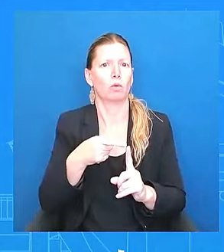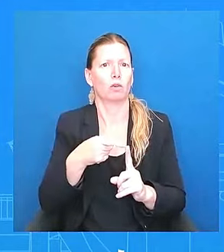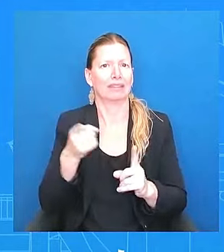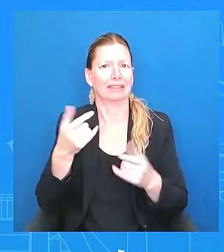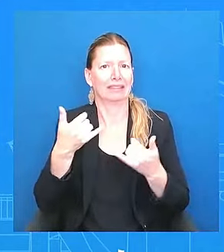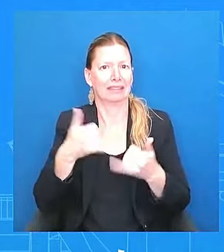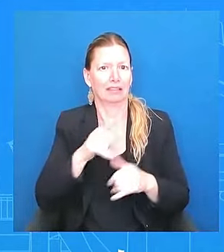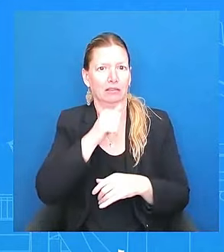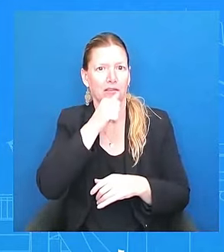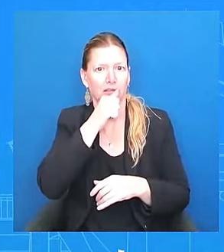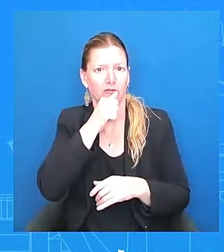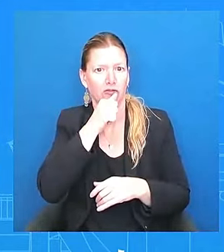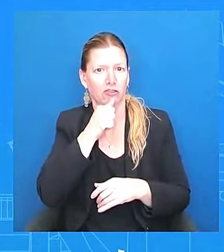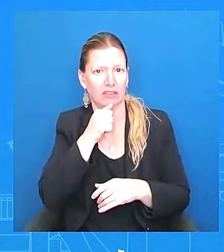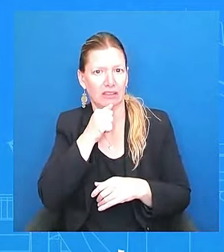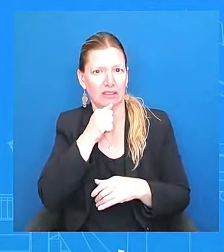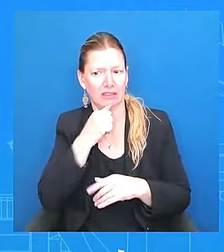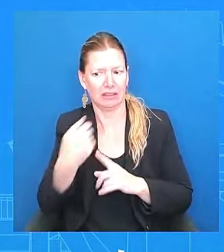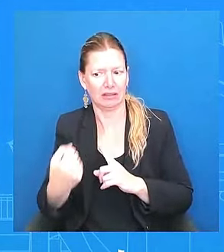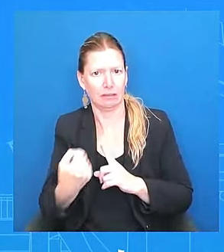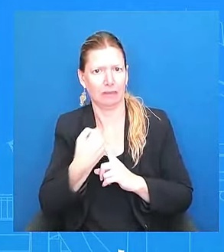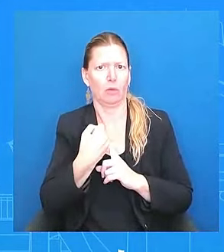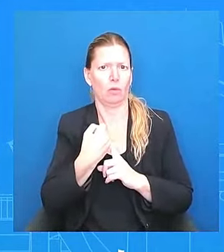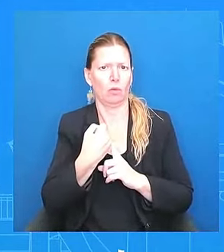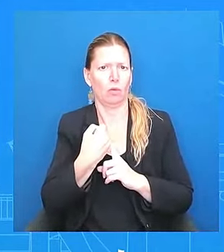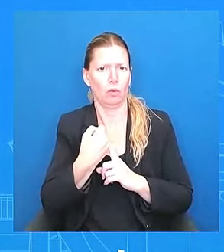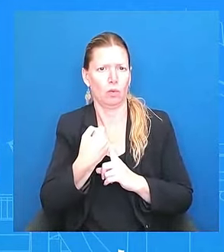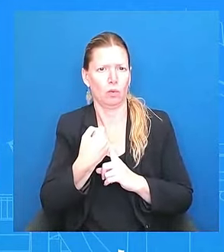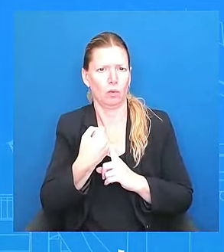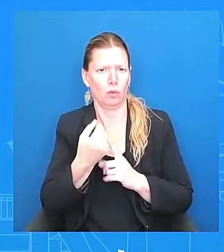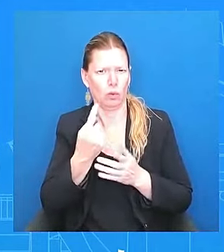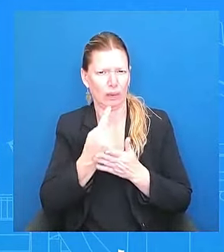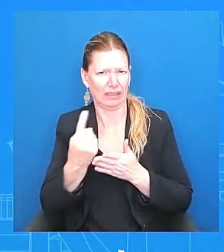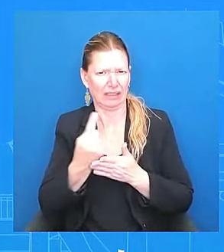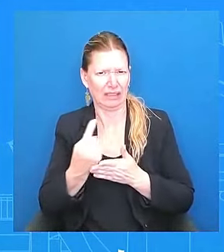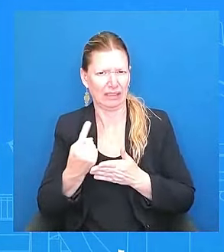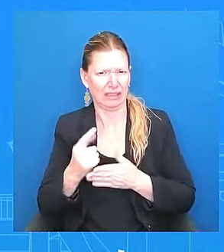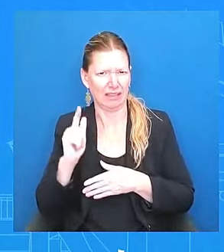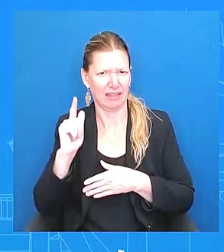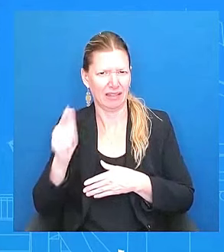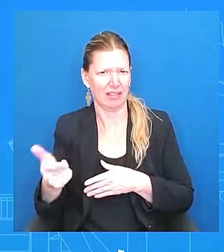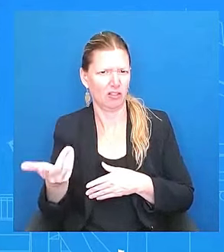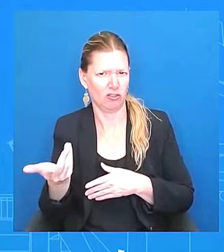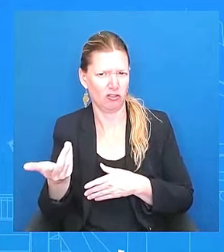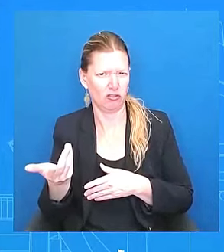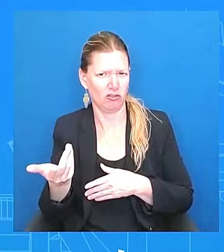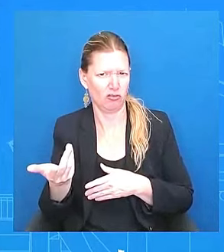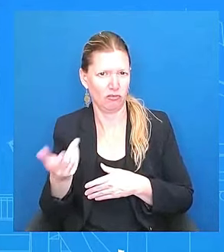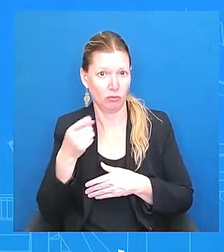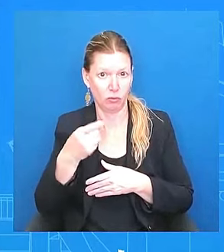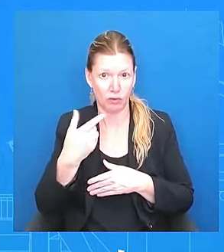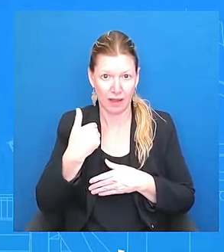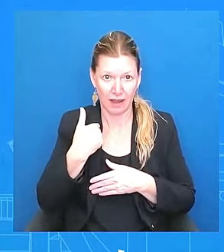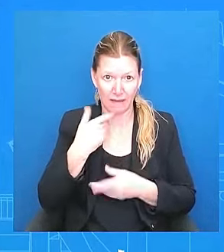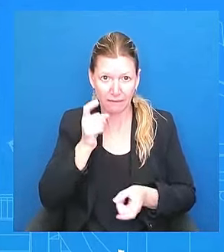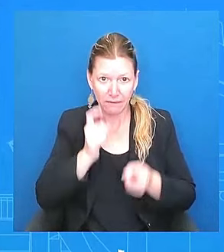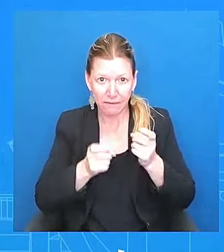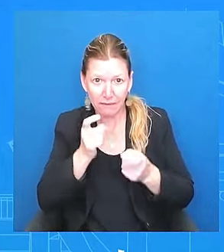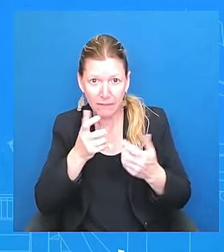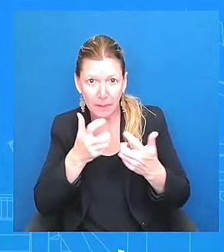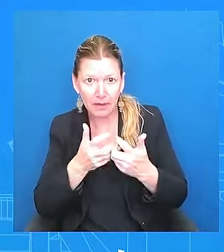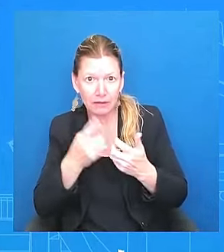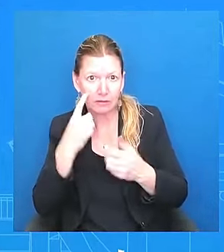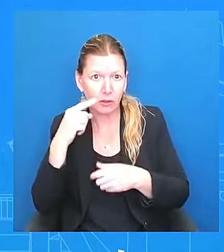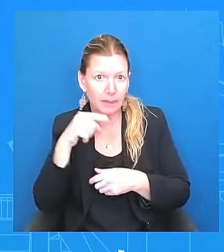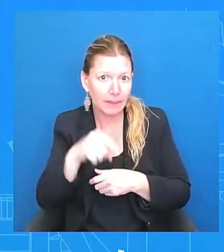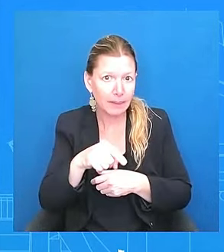like, do you guys usually have accommodations for him after he does a trip that he's going to have jet lag for that long a period of